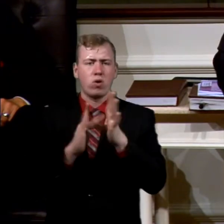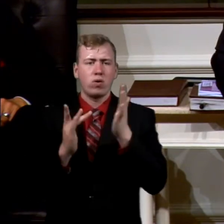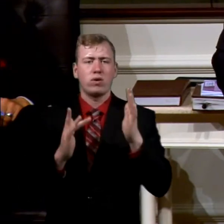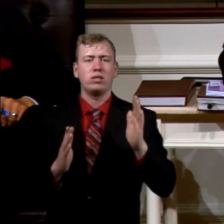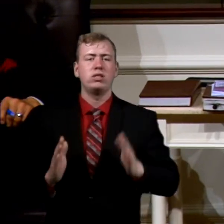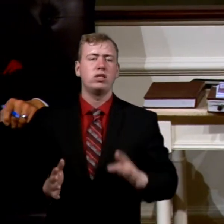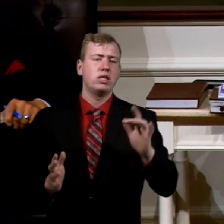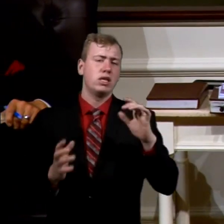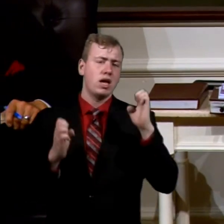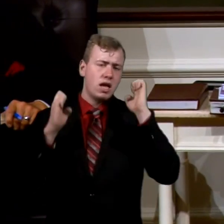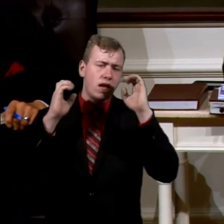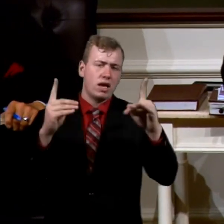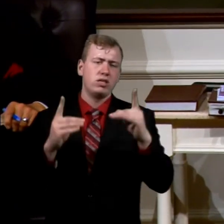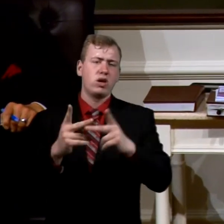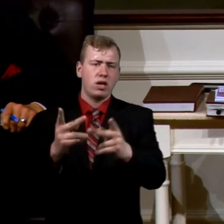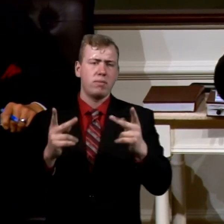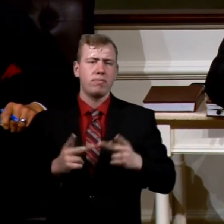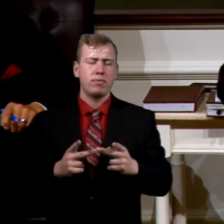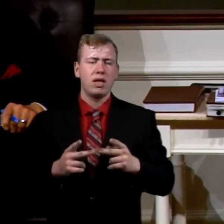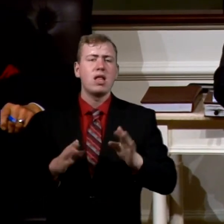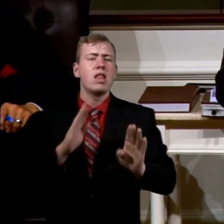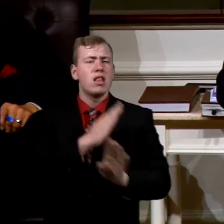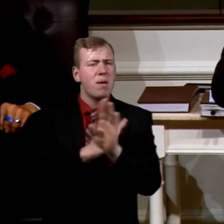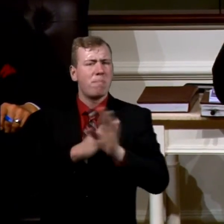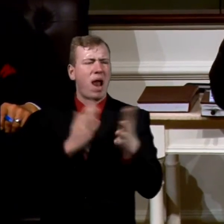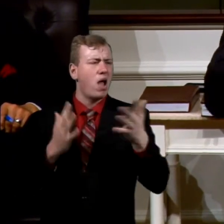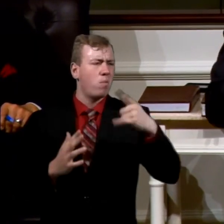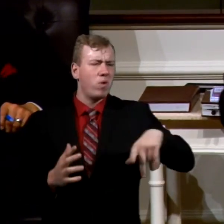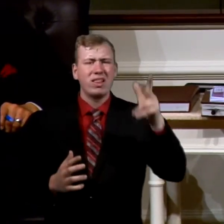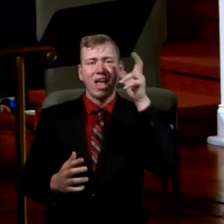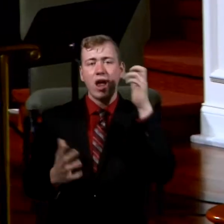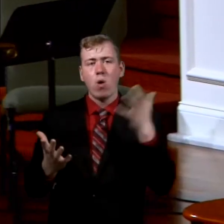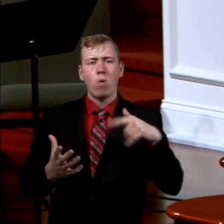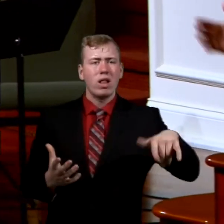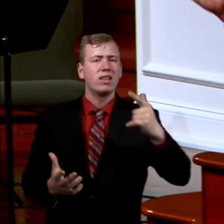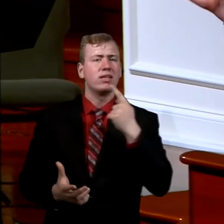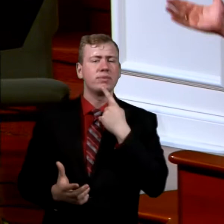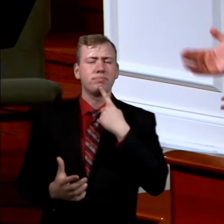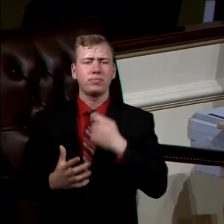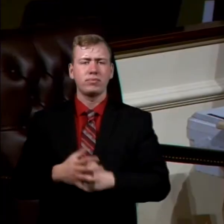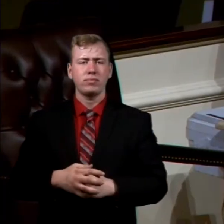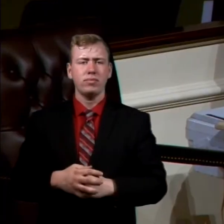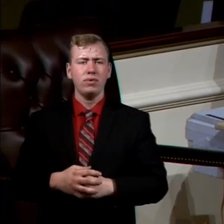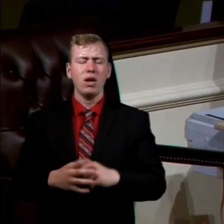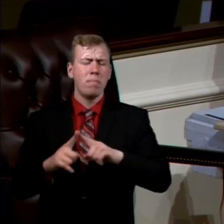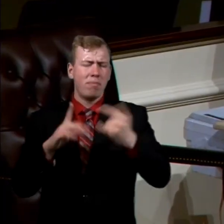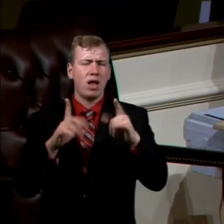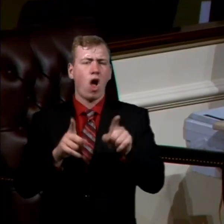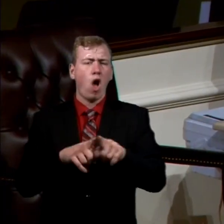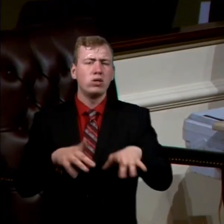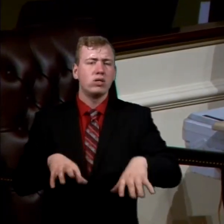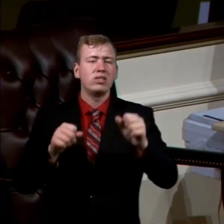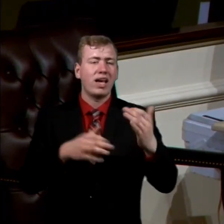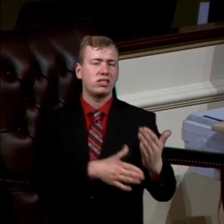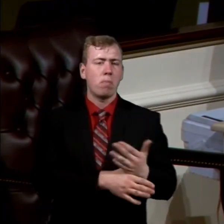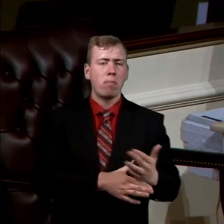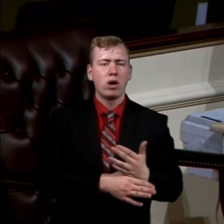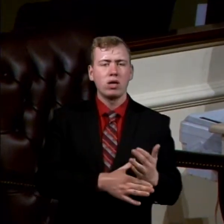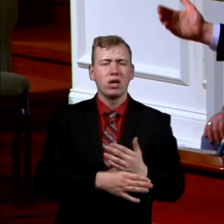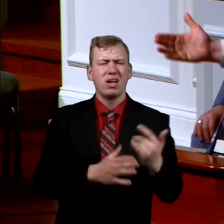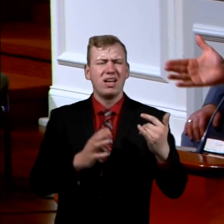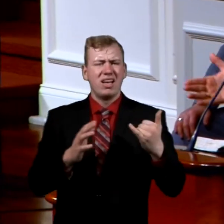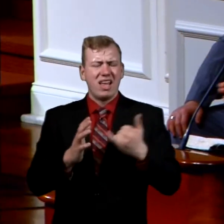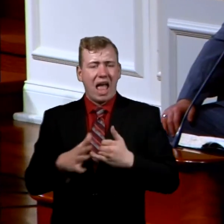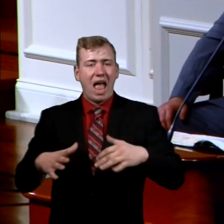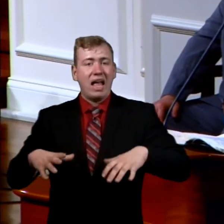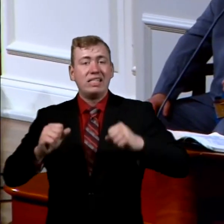place and protecting what they hear and what they say. But I think it also takes partners. And then ultimately the